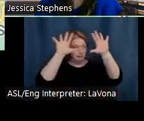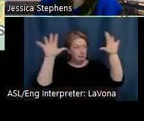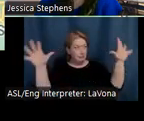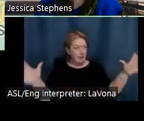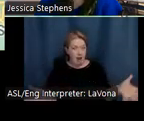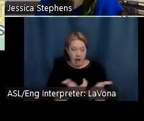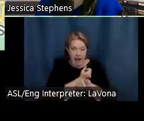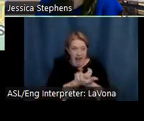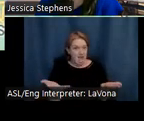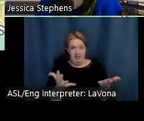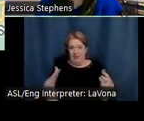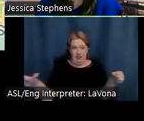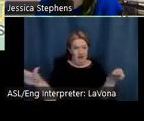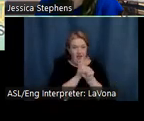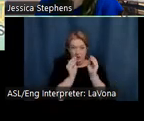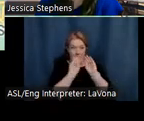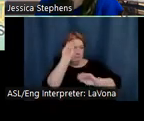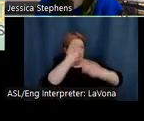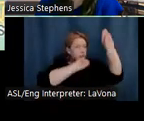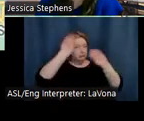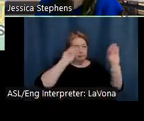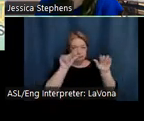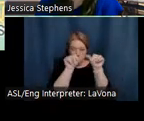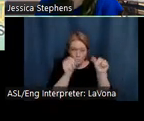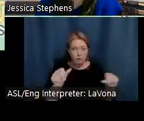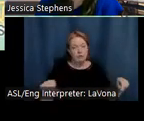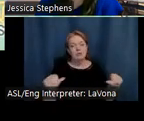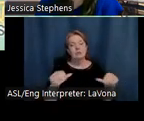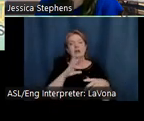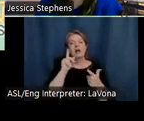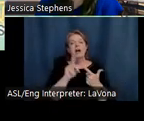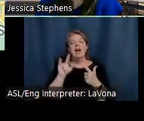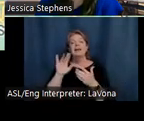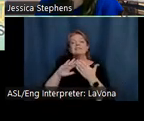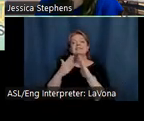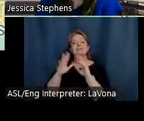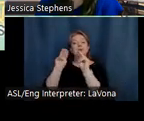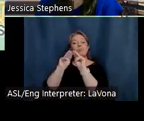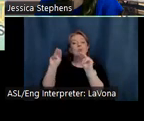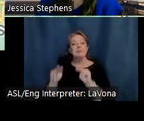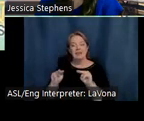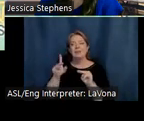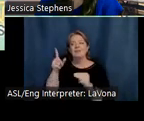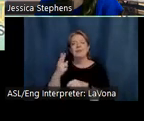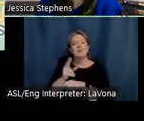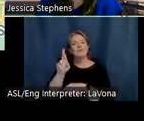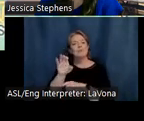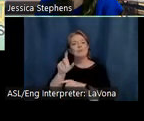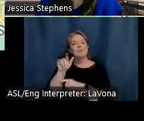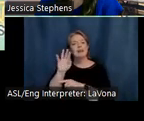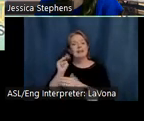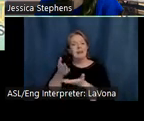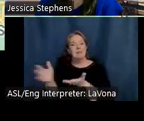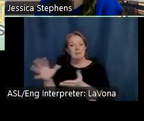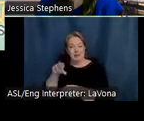every surface. And the City Museum, an enormous wonderland constructed from reclaimed materials, including remnants of